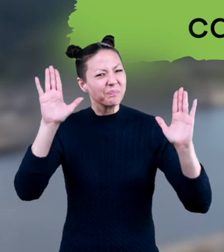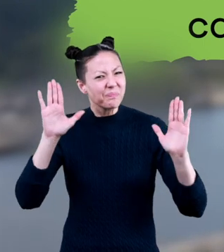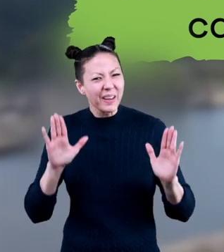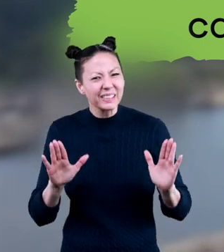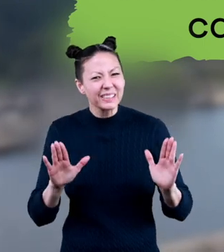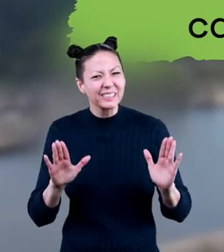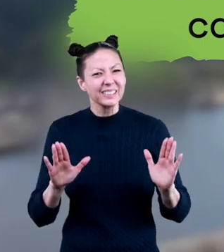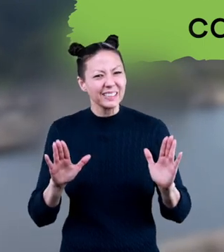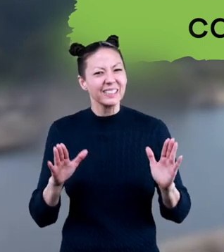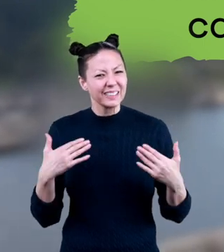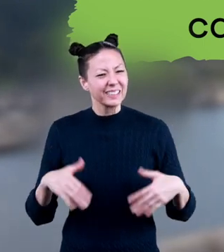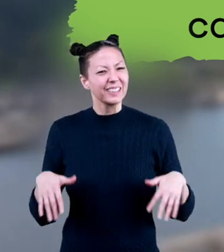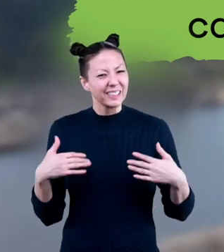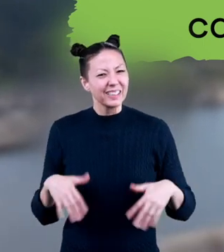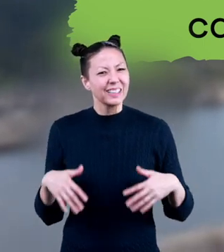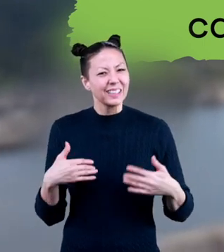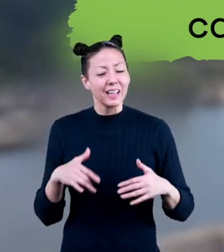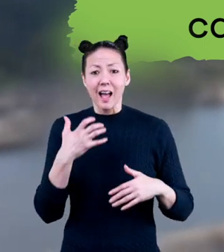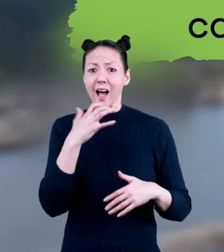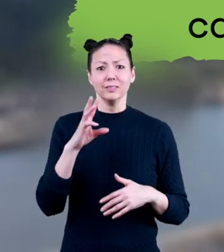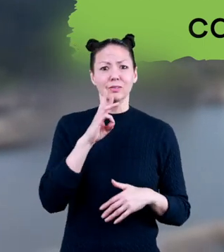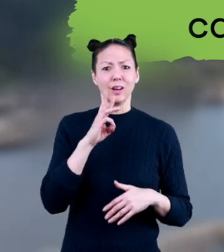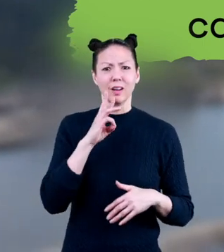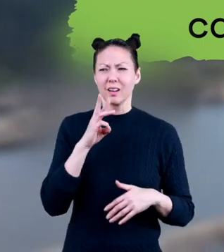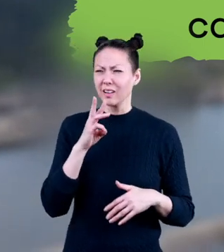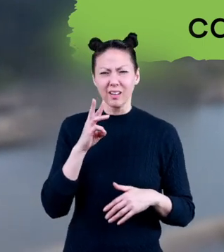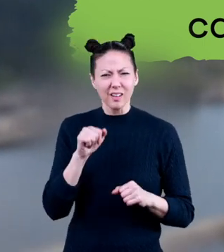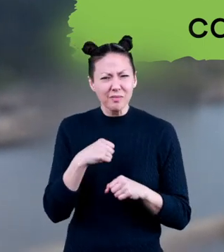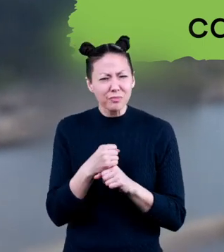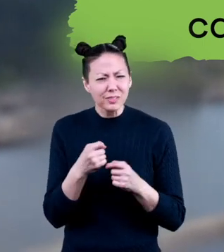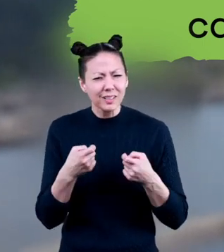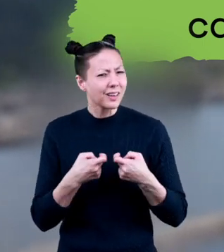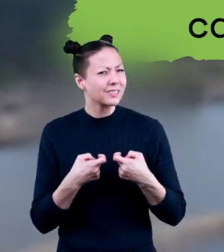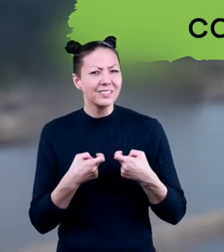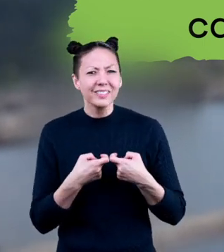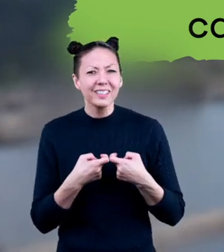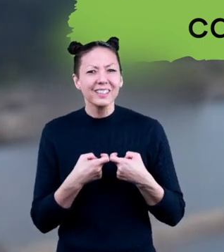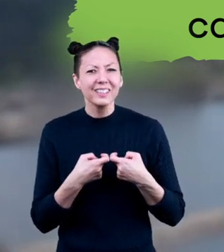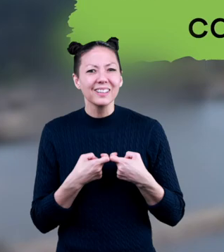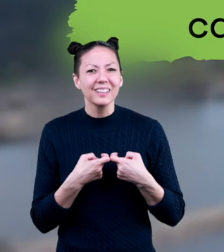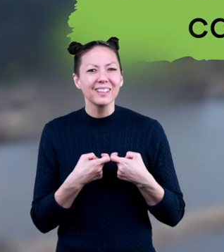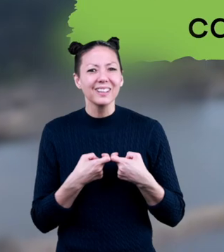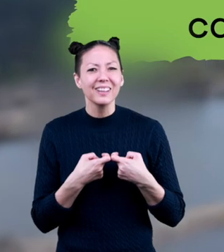that amazing that hot water can produce electricity?